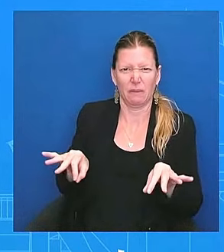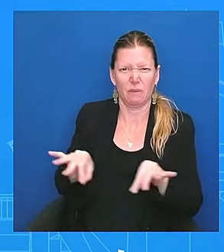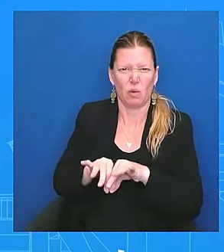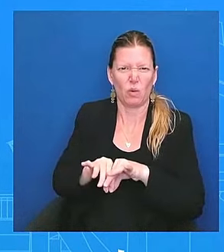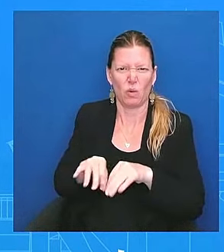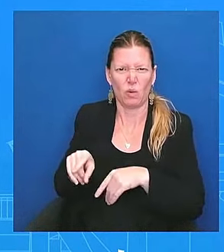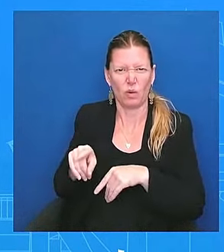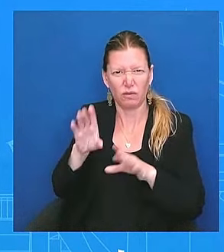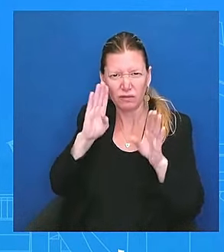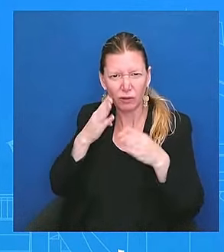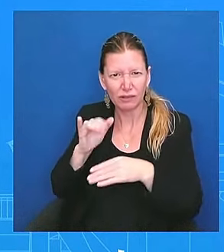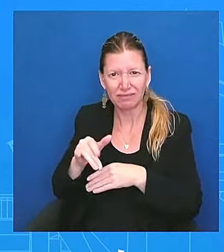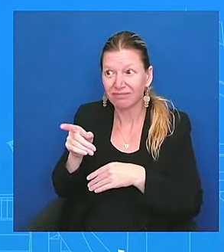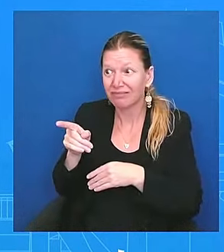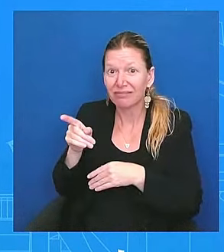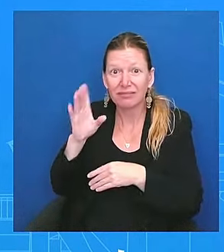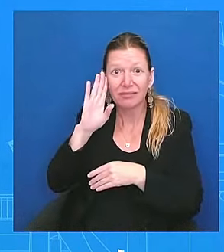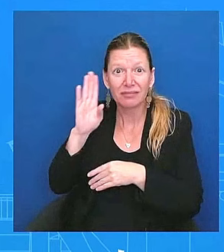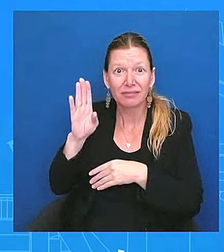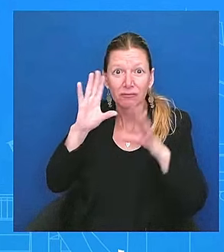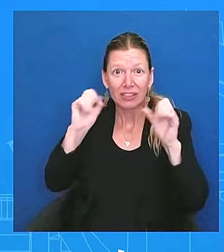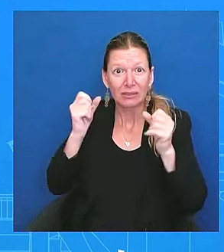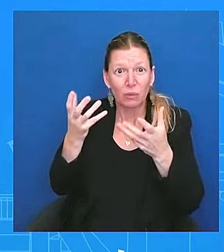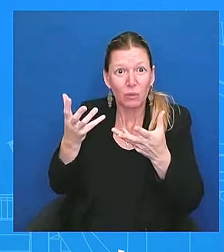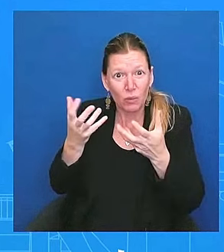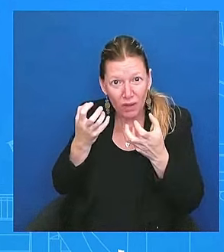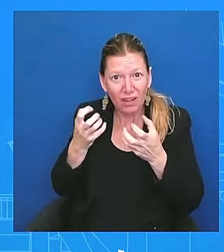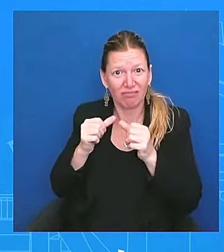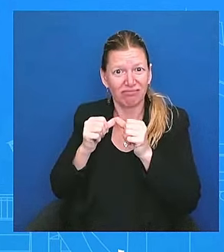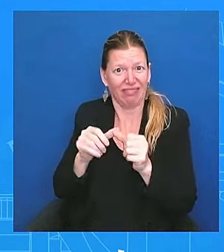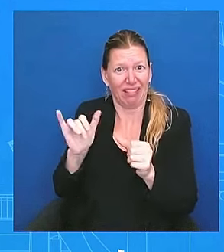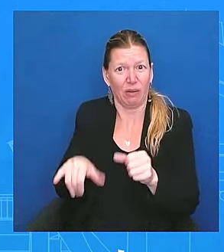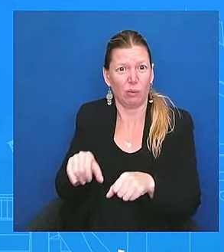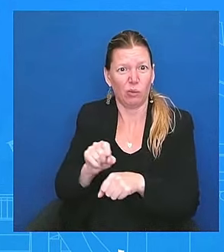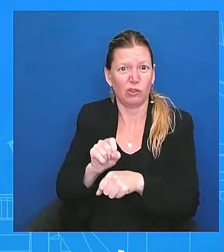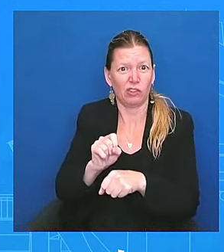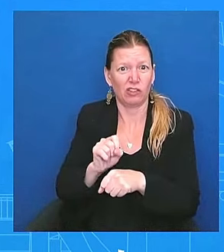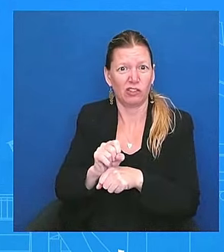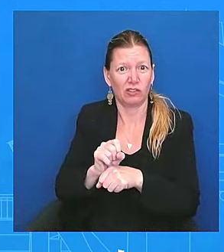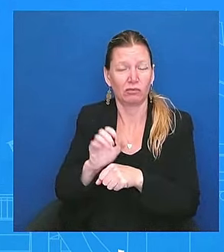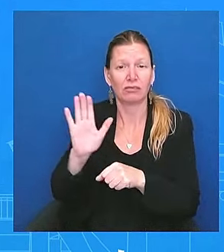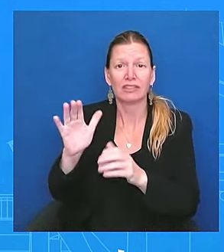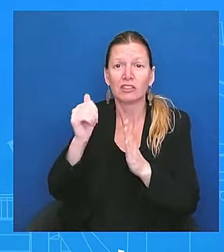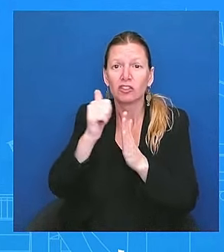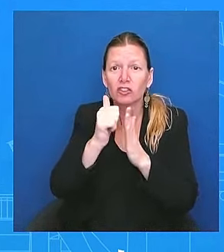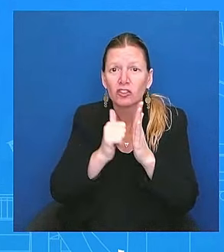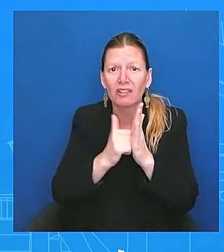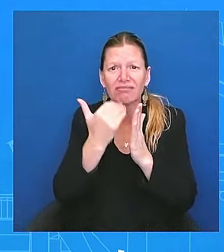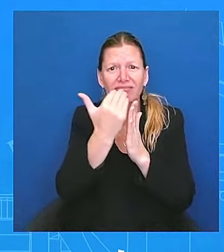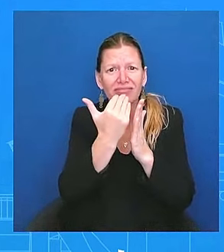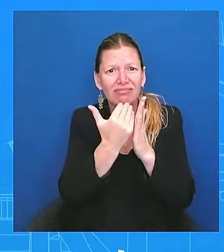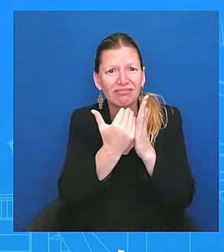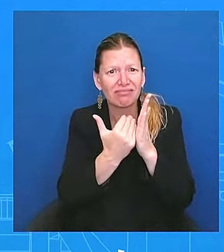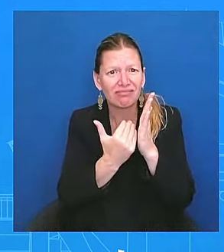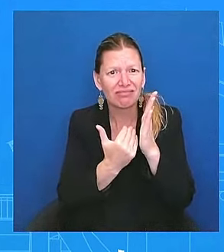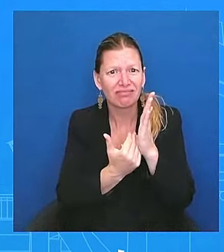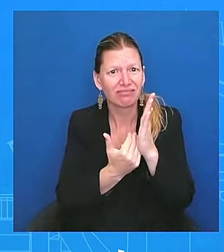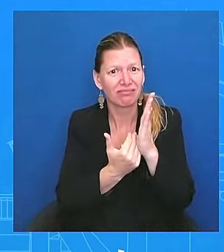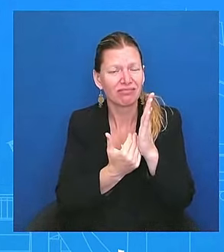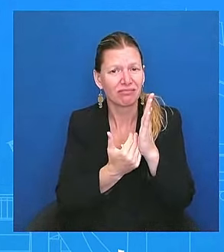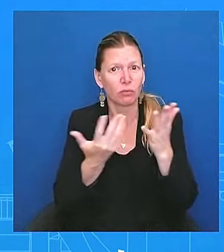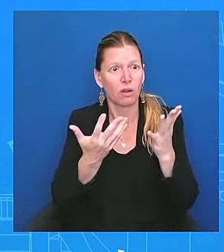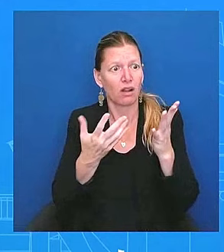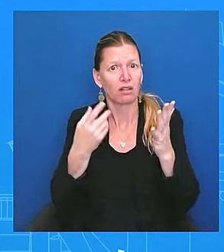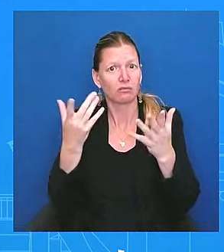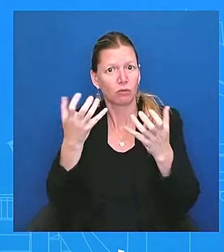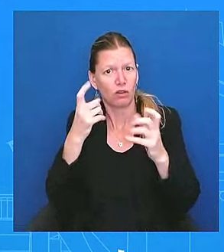a lot of his, what's on his agenda is very much popular with majority of the American people, whether it is continuing to